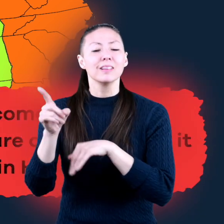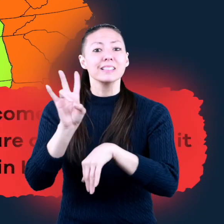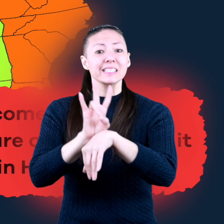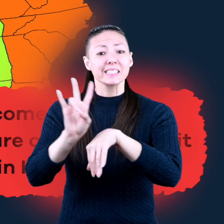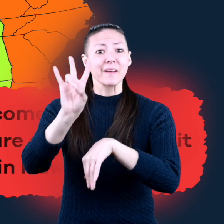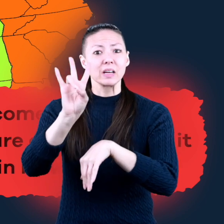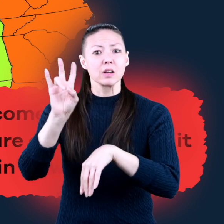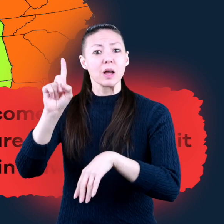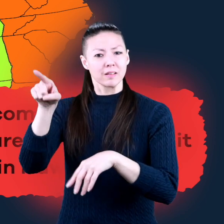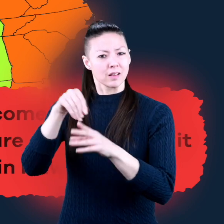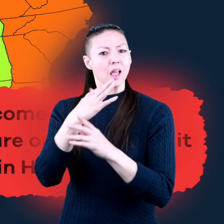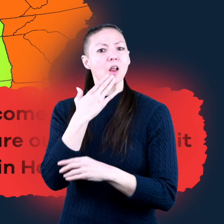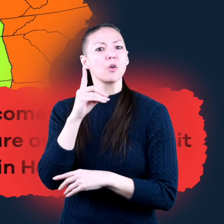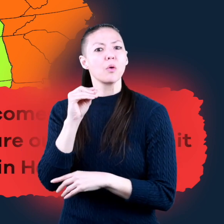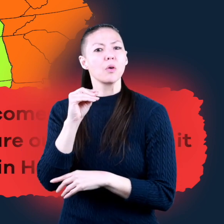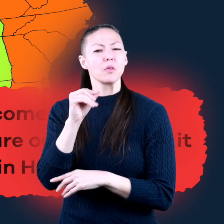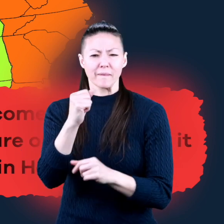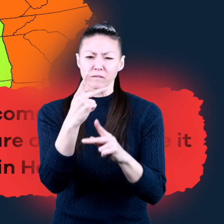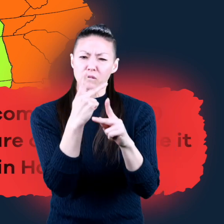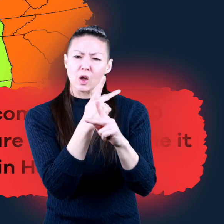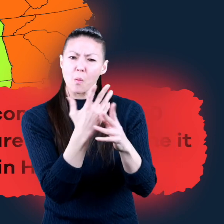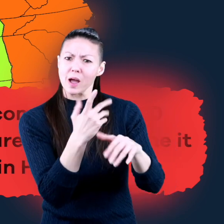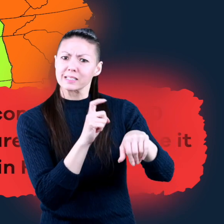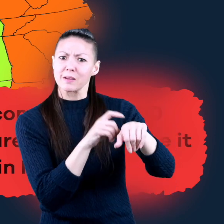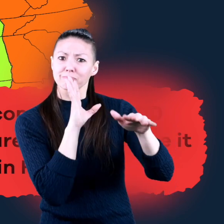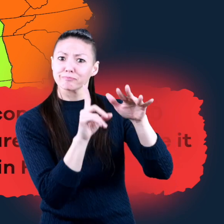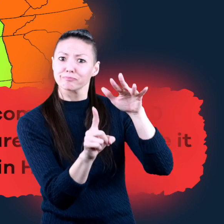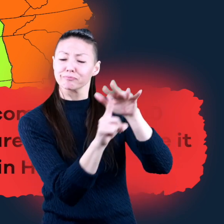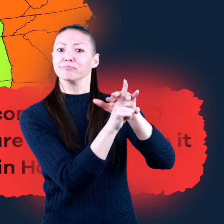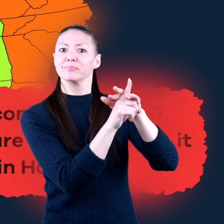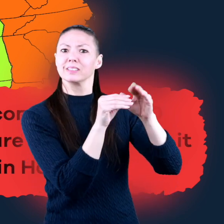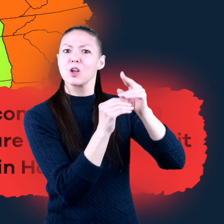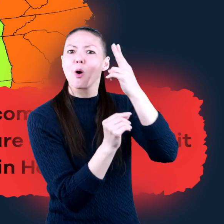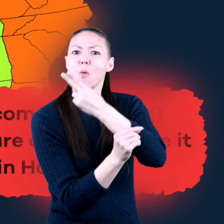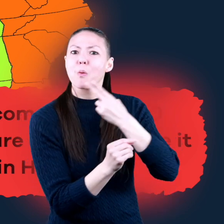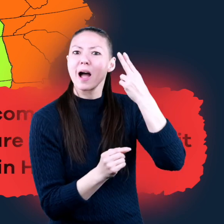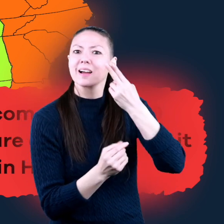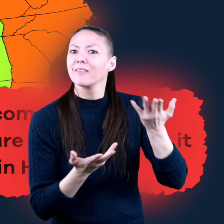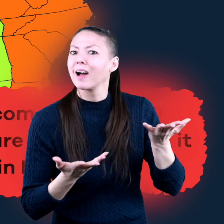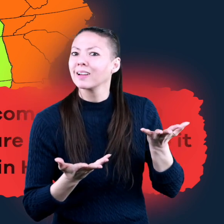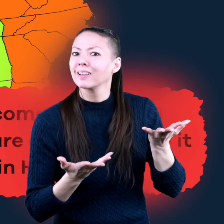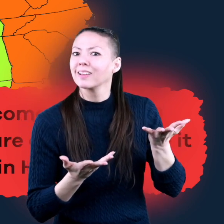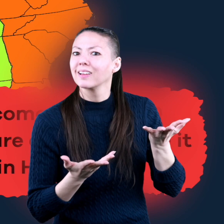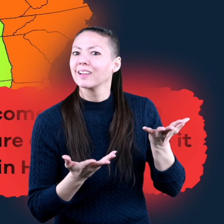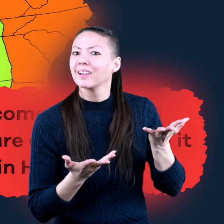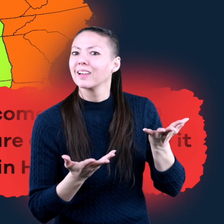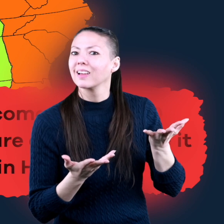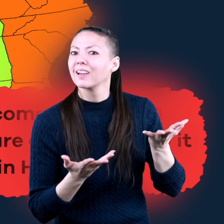7 o'clock in Colorado, can you figure out what time it would come on in Hawaii?